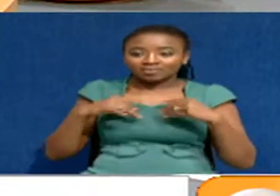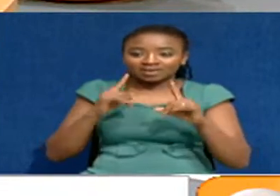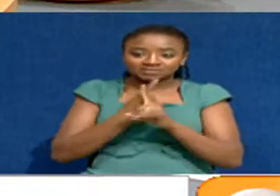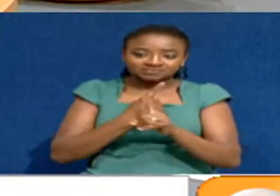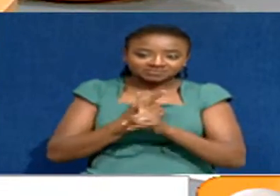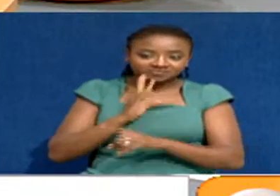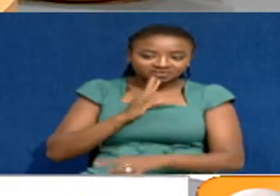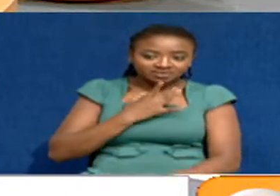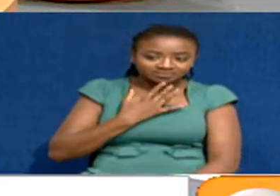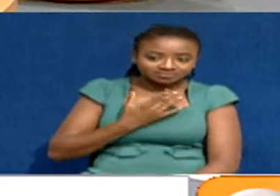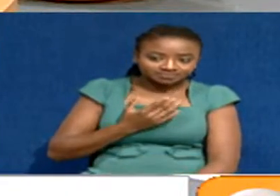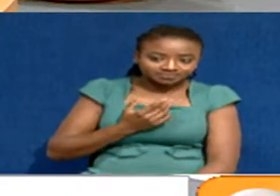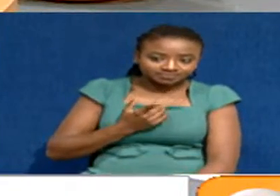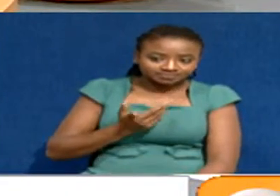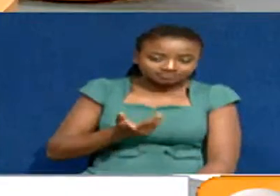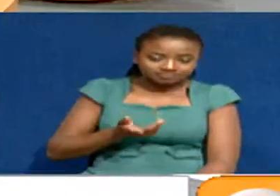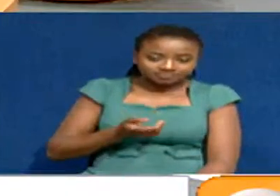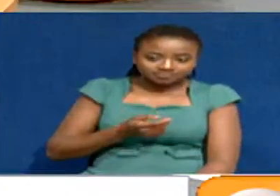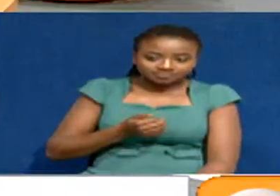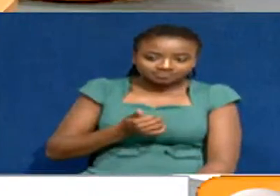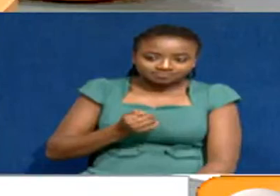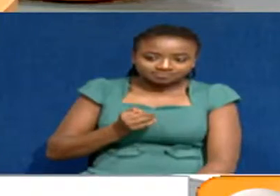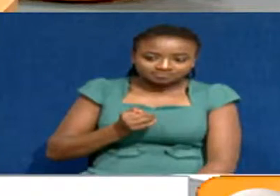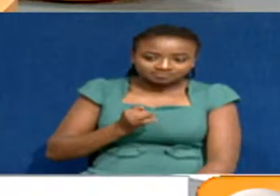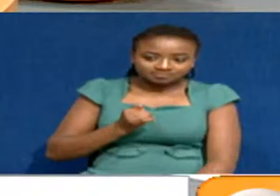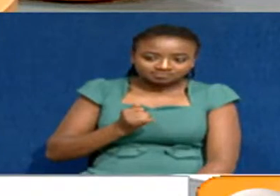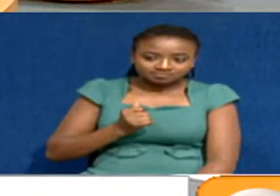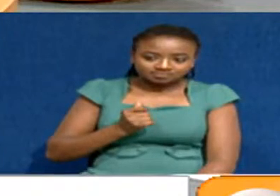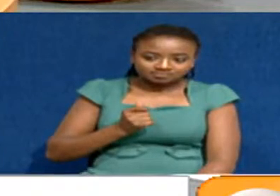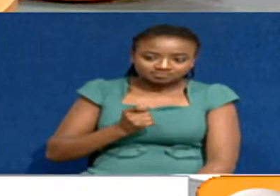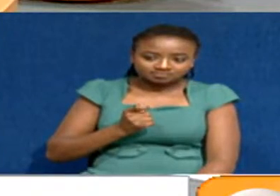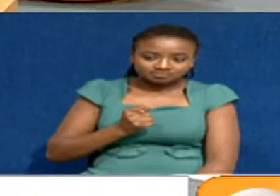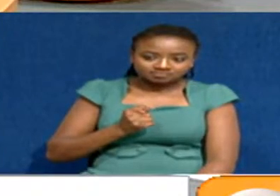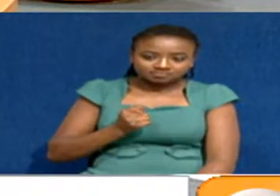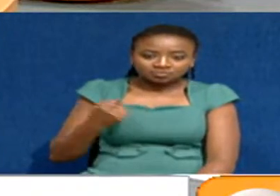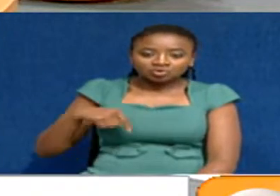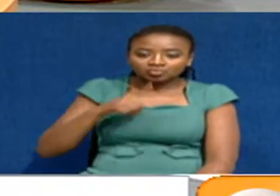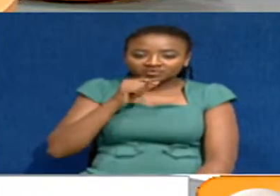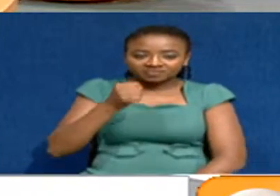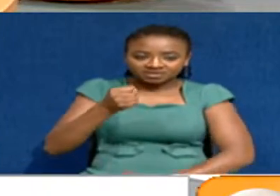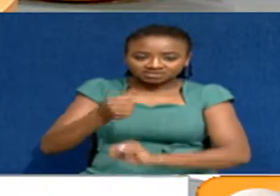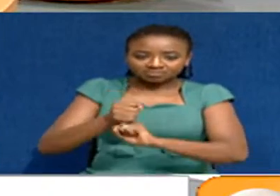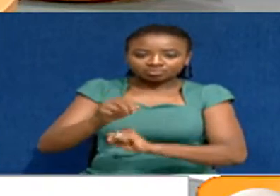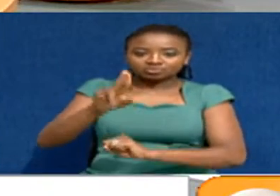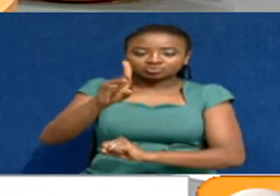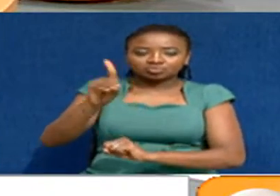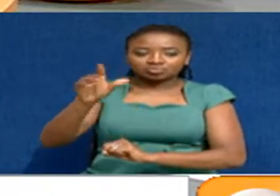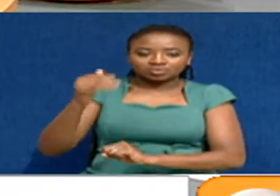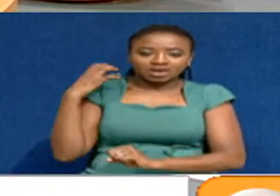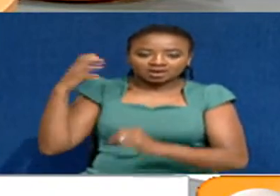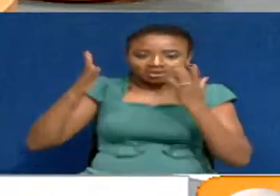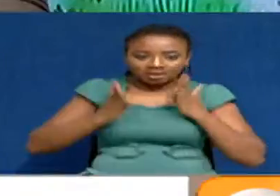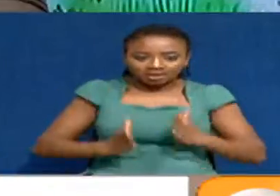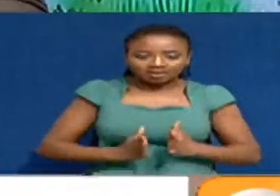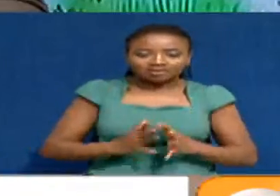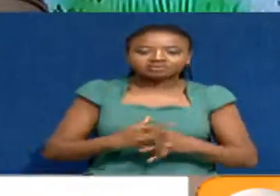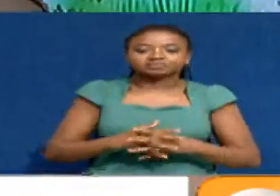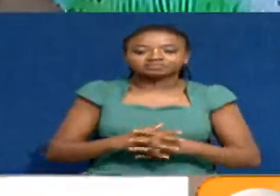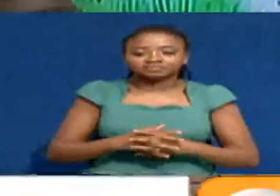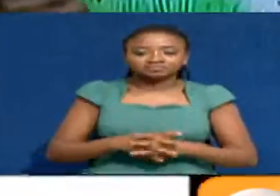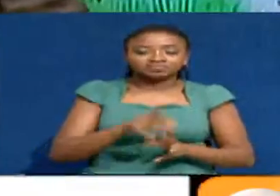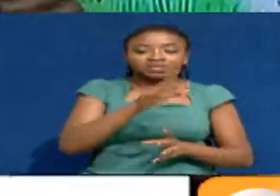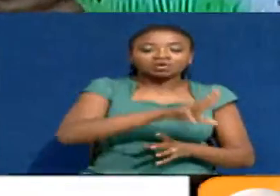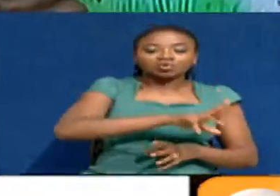I am saying, Wahiga, Wahiga, what we have done, we have endorsed a UDA candidate. The president endorsed an ODM candidate.